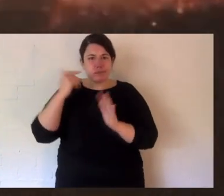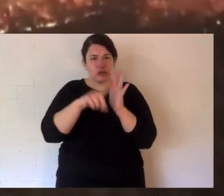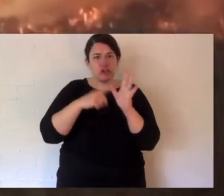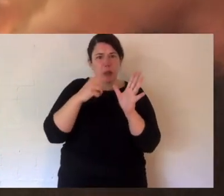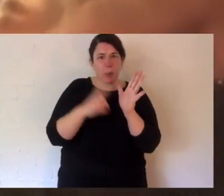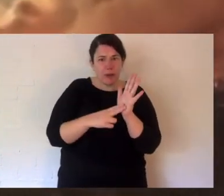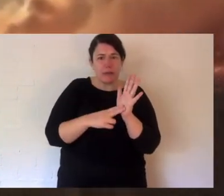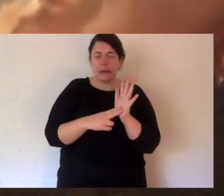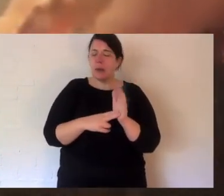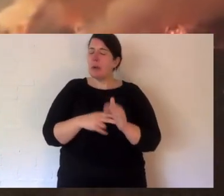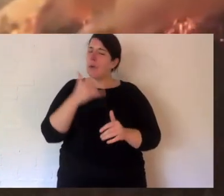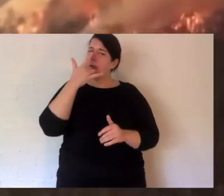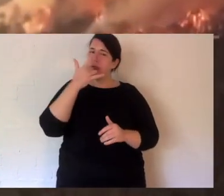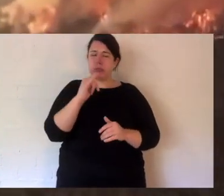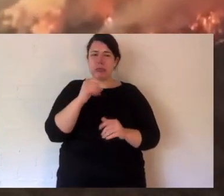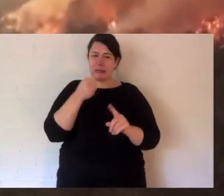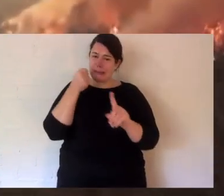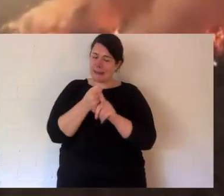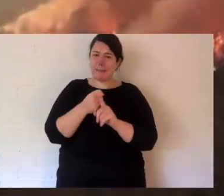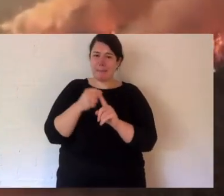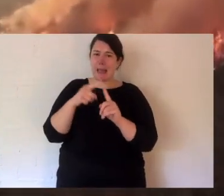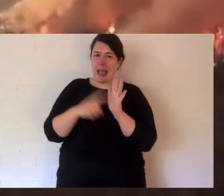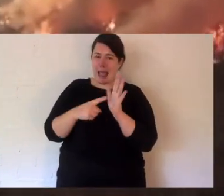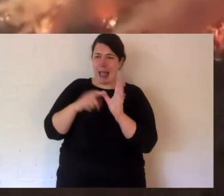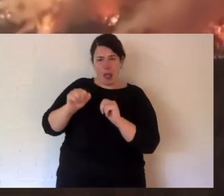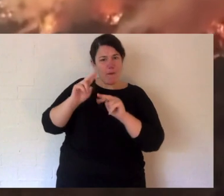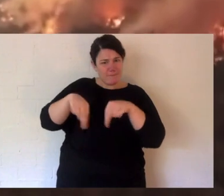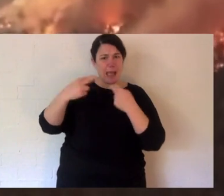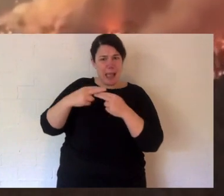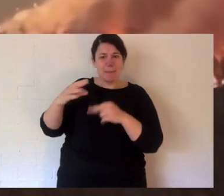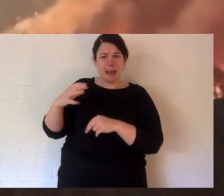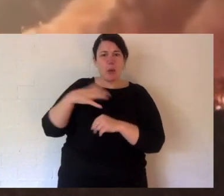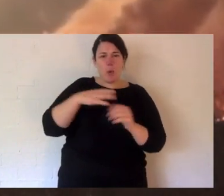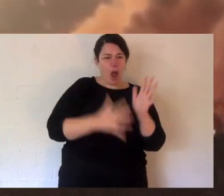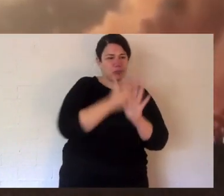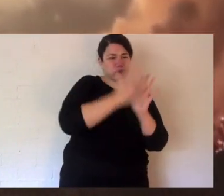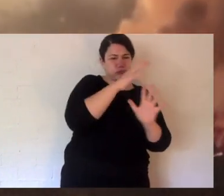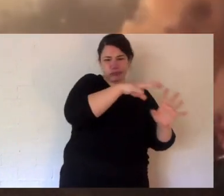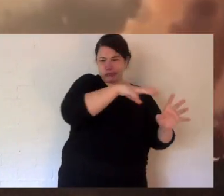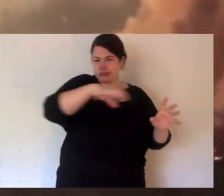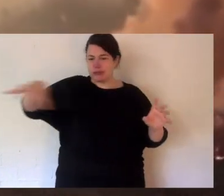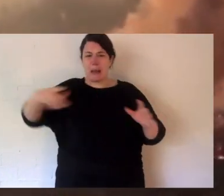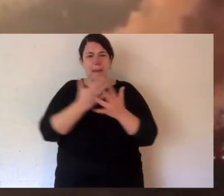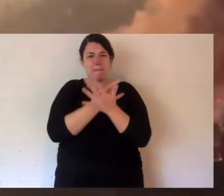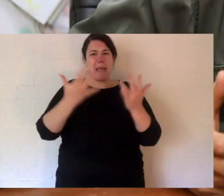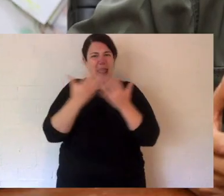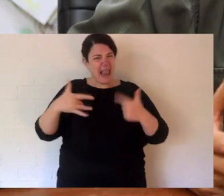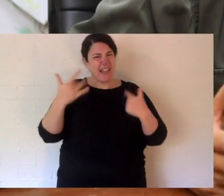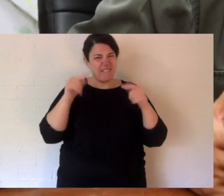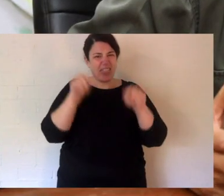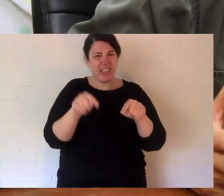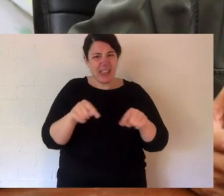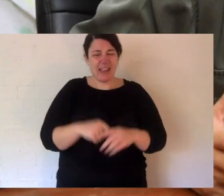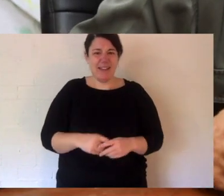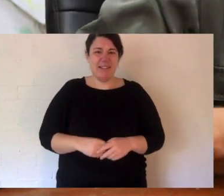Australia early this year really impacted Rufus bedogs. They live along the Great Eastern Ranges, along the Great Dividing Range, where the fire-affected